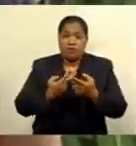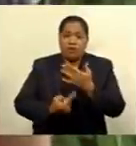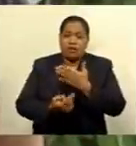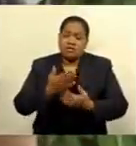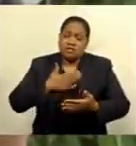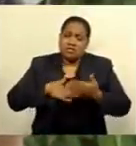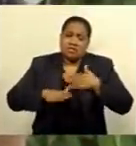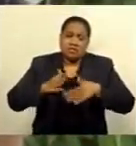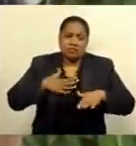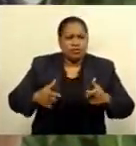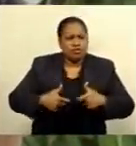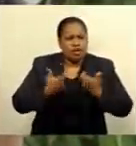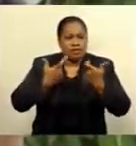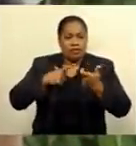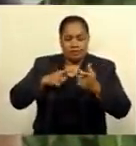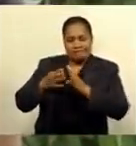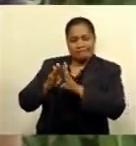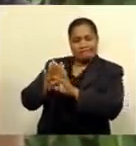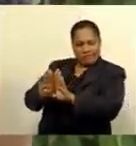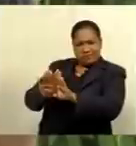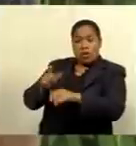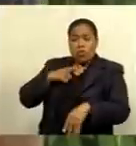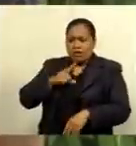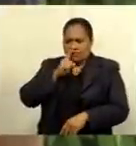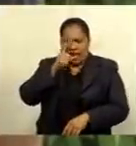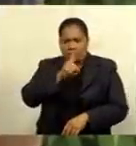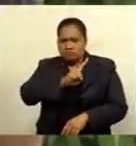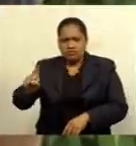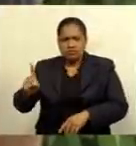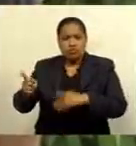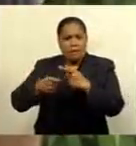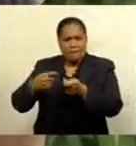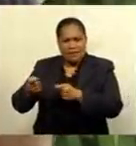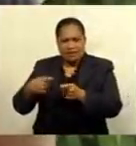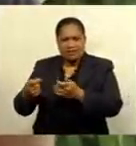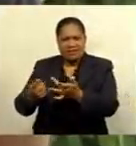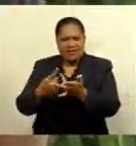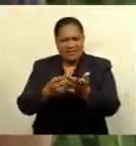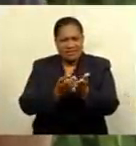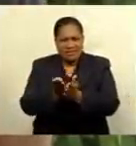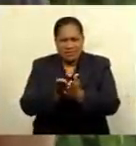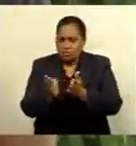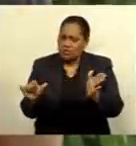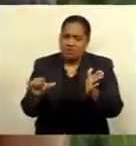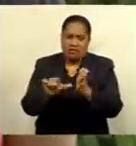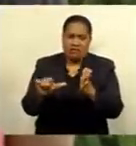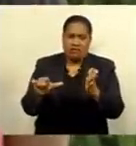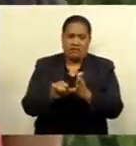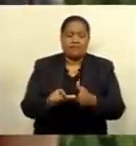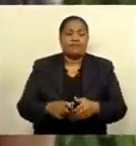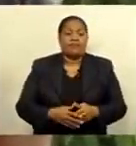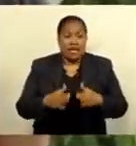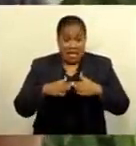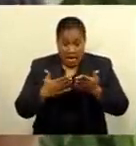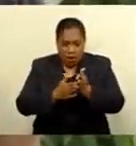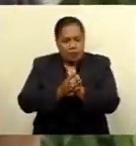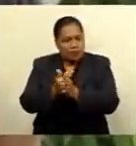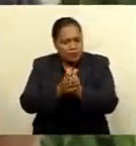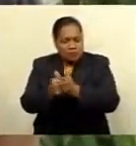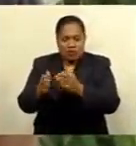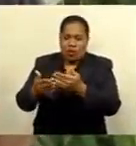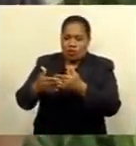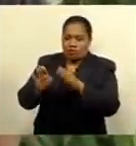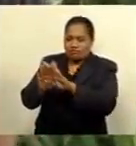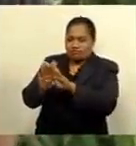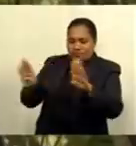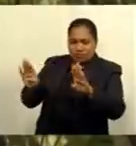period as accessing the market and other essential services were made difficult. Now we are looking forward to the opening of the